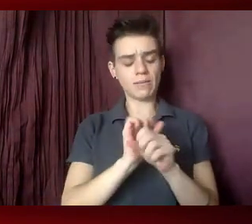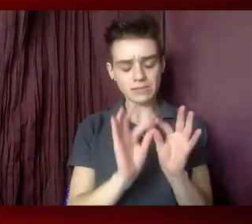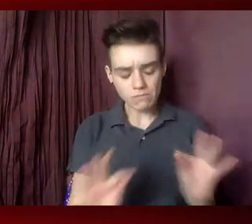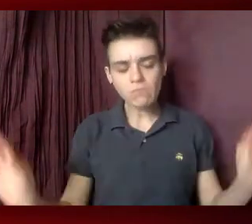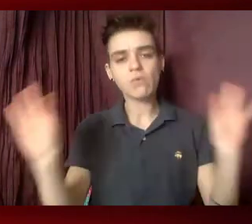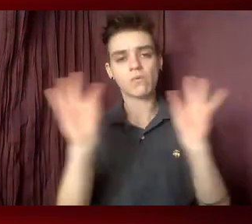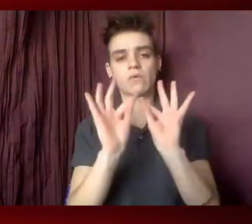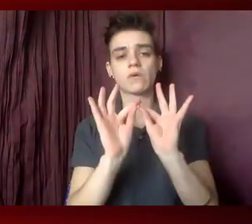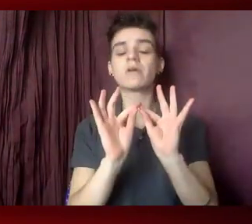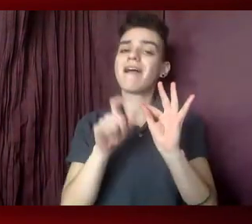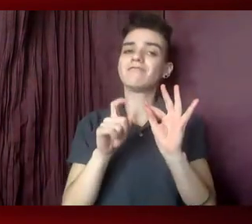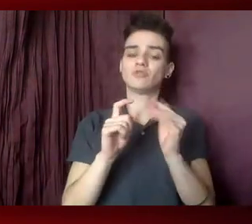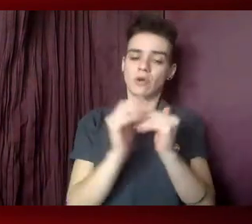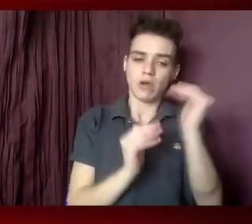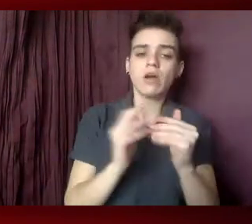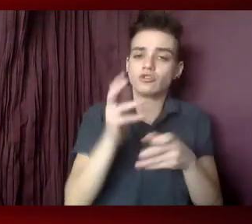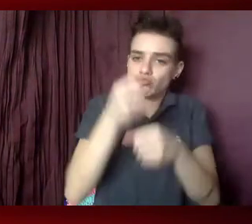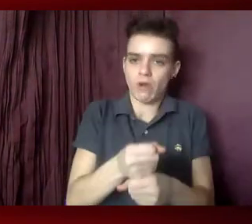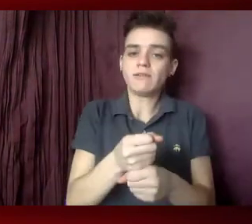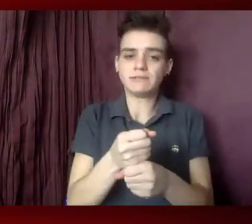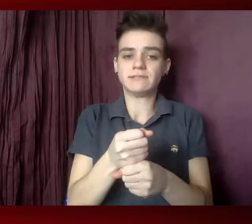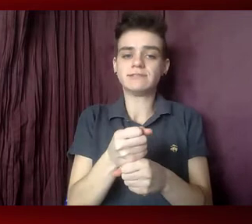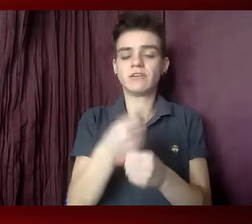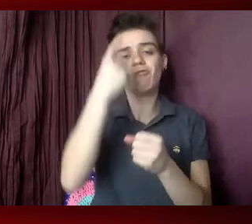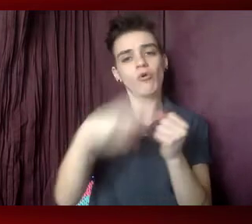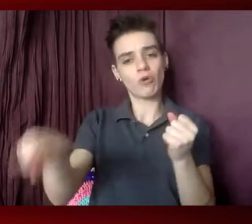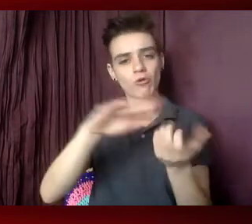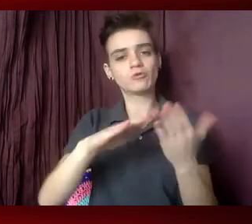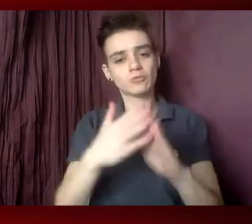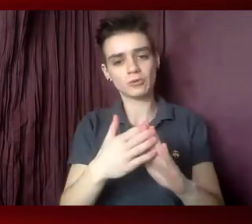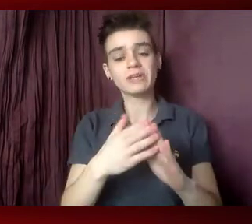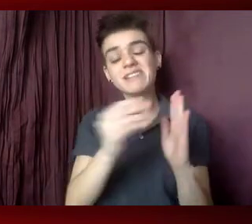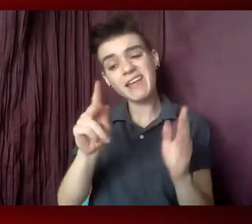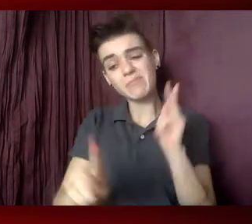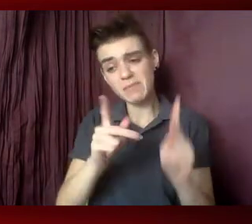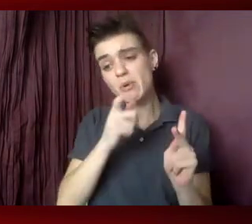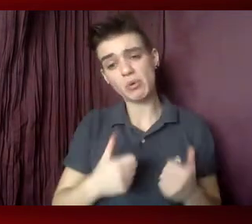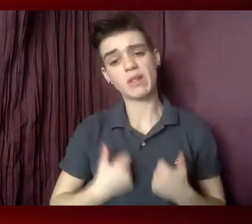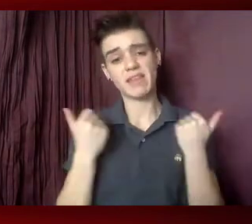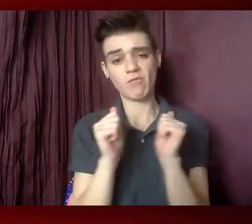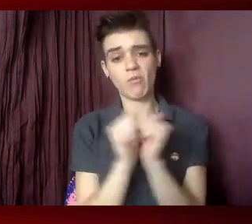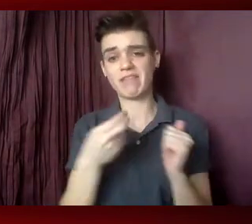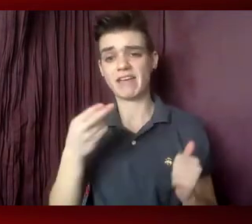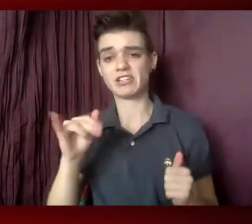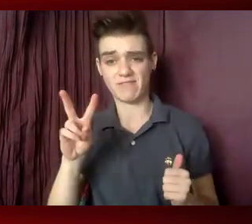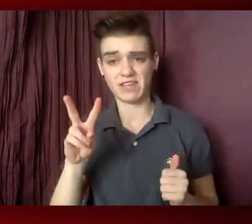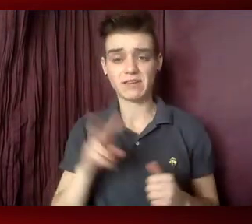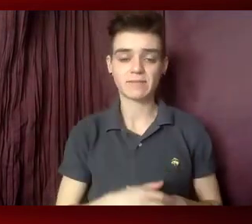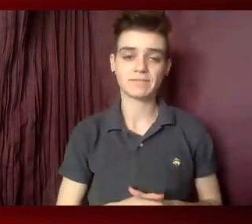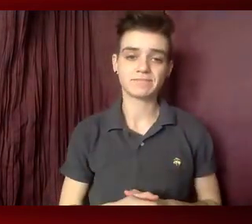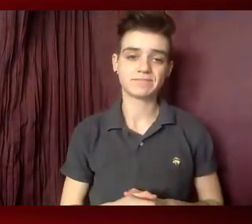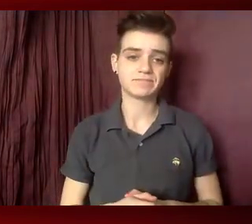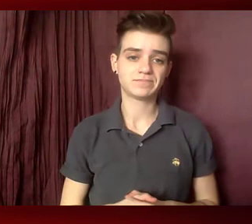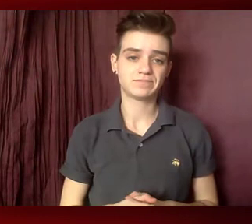restore the trust and faith that vulnerable communities and people living with HIV must have in our public health system. If we